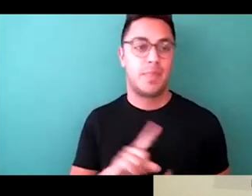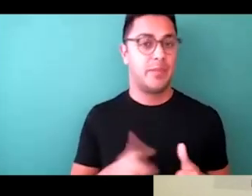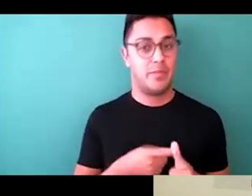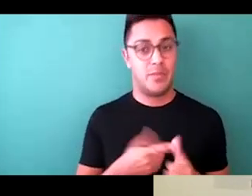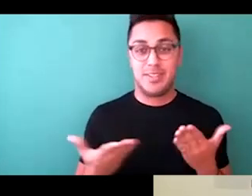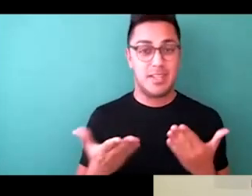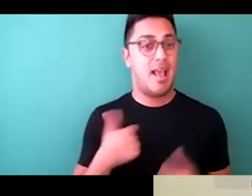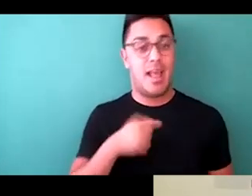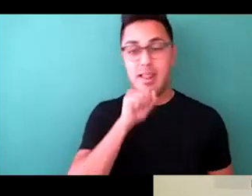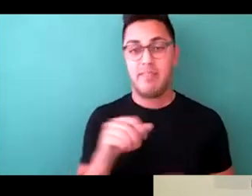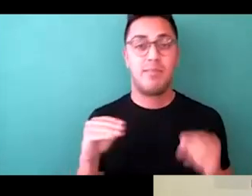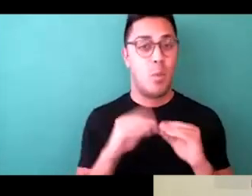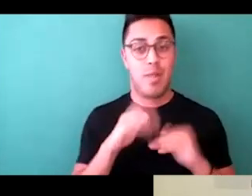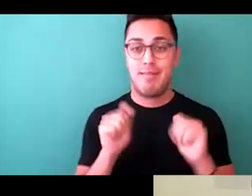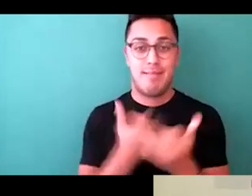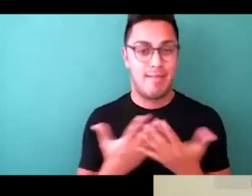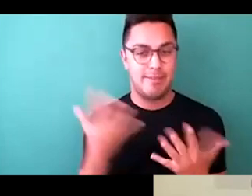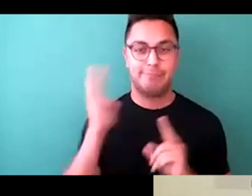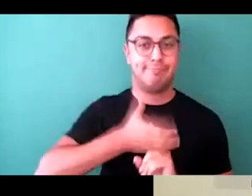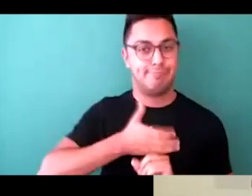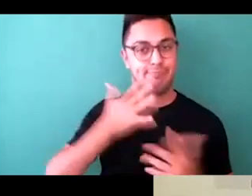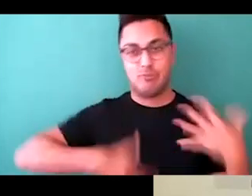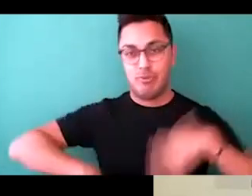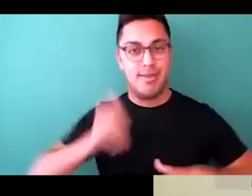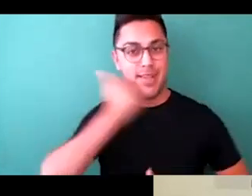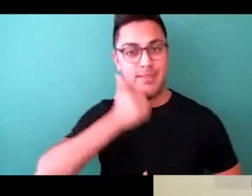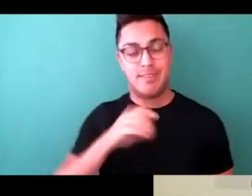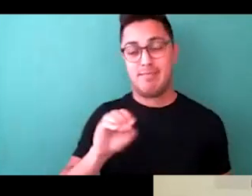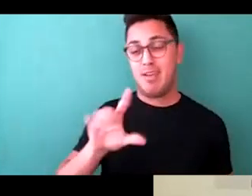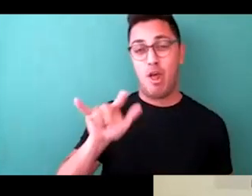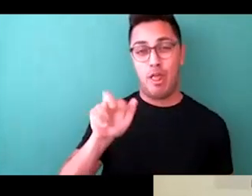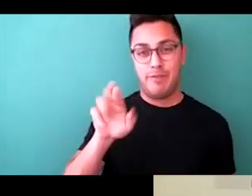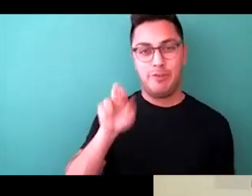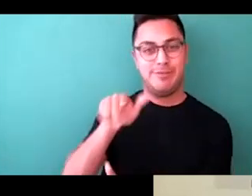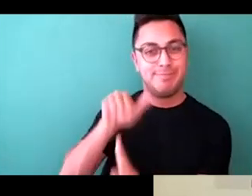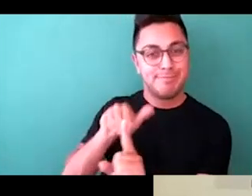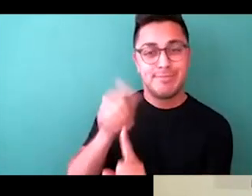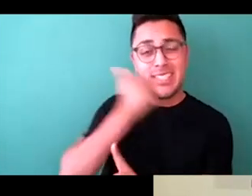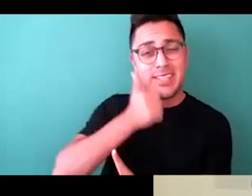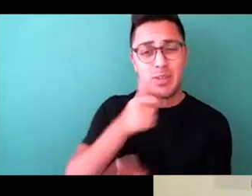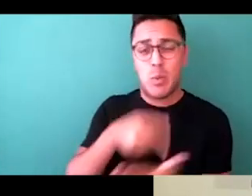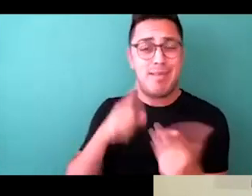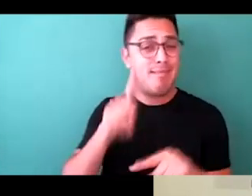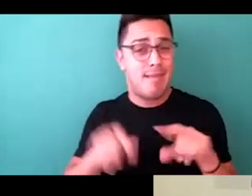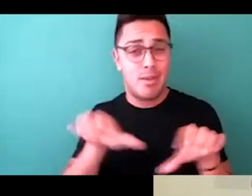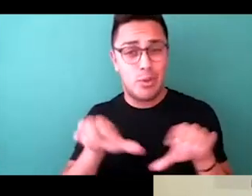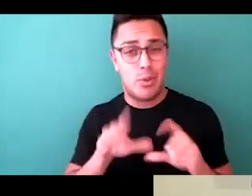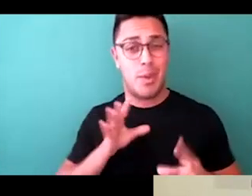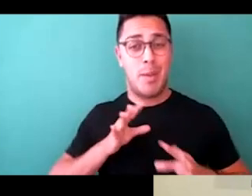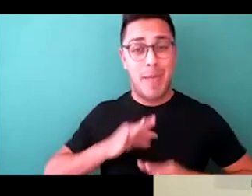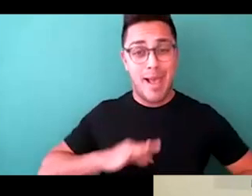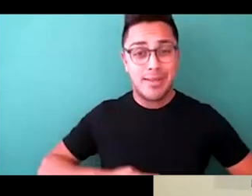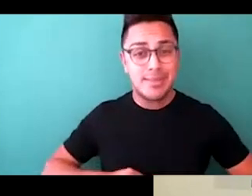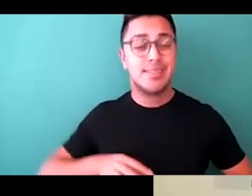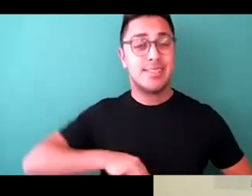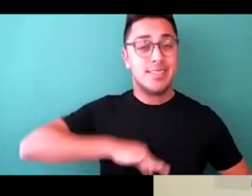anything, and that's getting dressed every day. For Oliver, it was a daily reminder of what he could not do, which are buttons and zippers, putting pants over